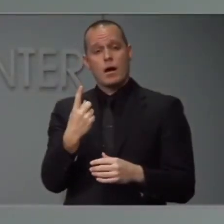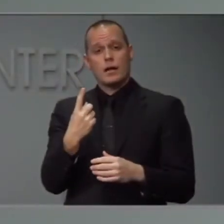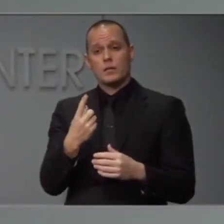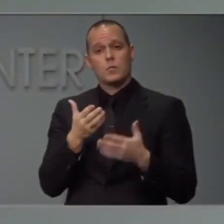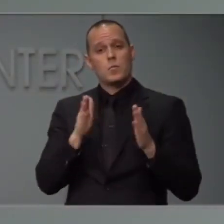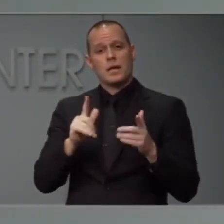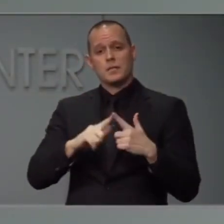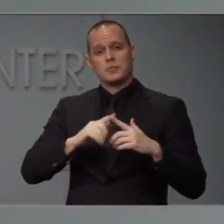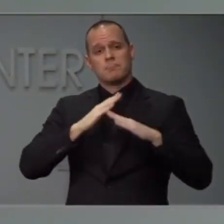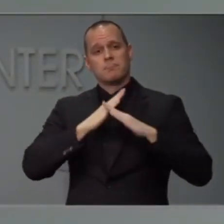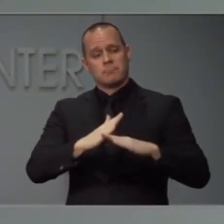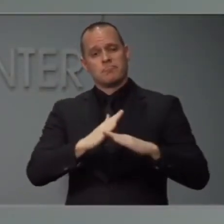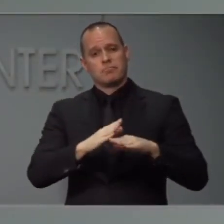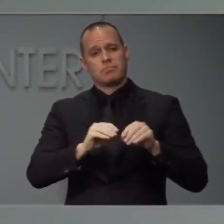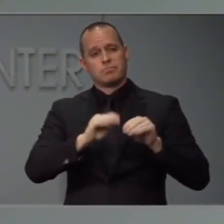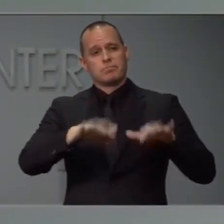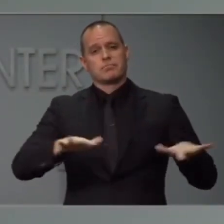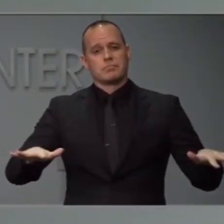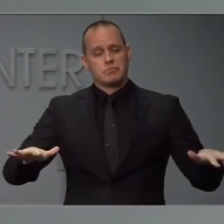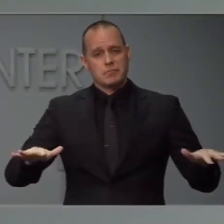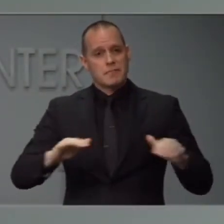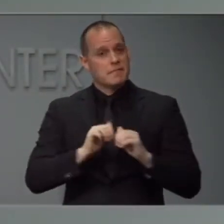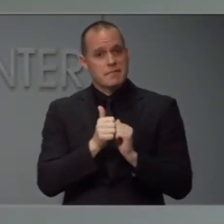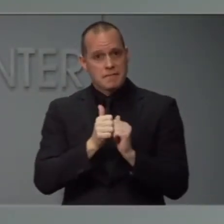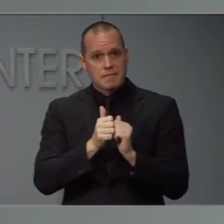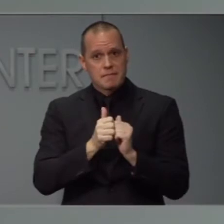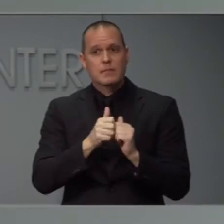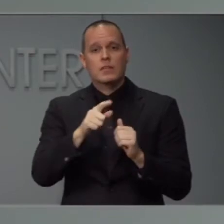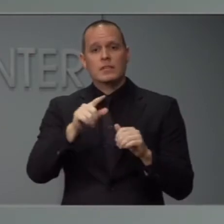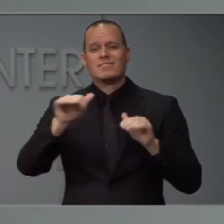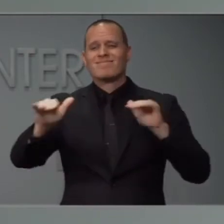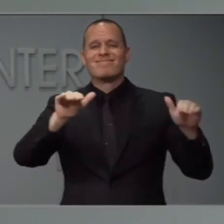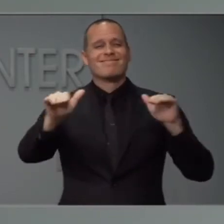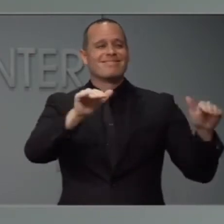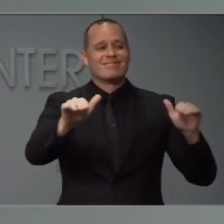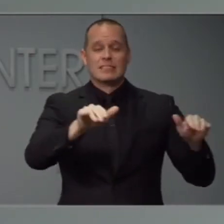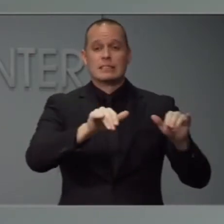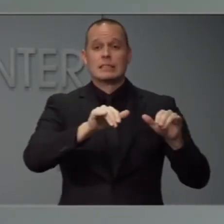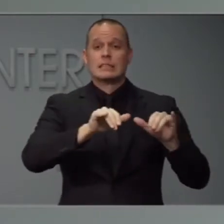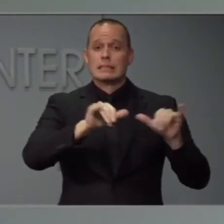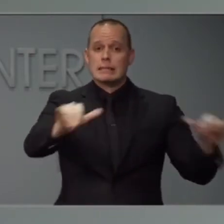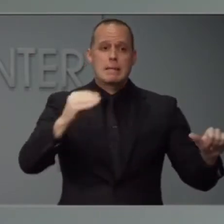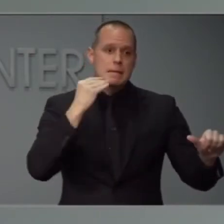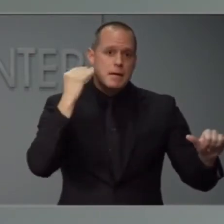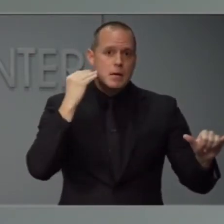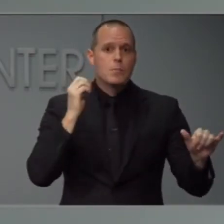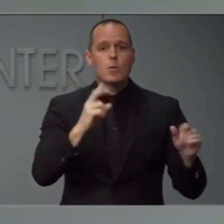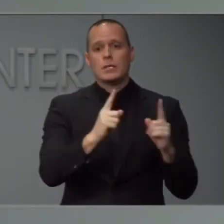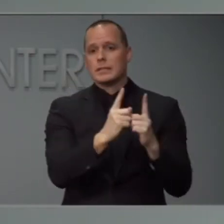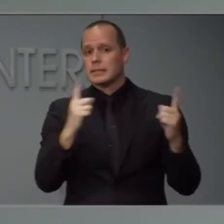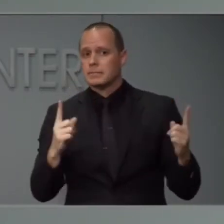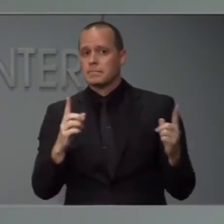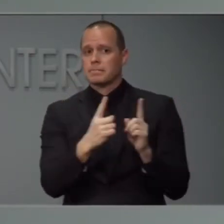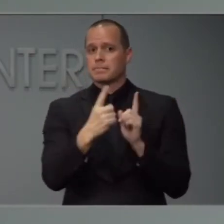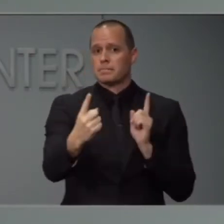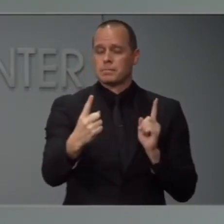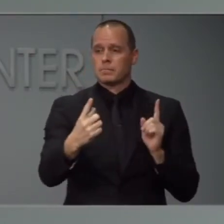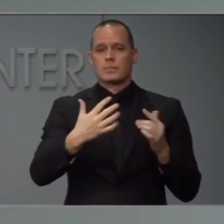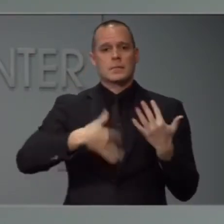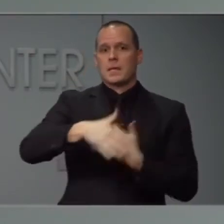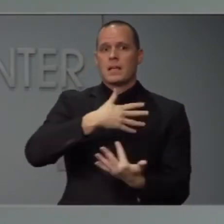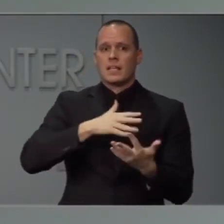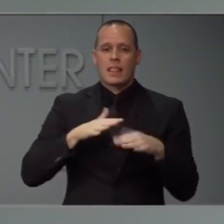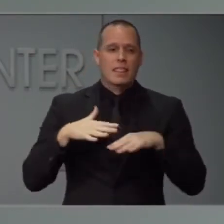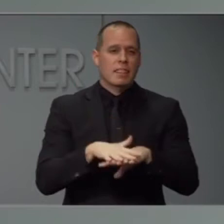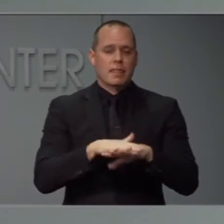slow the spread of the virus is to increase as much social distancing as we can. We were lucky that the governor took